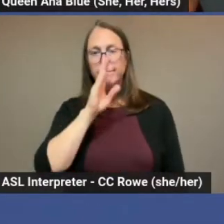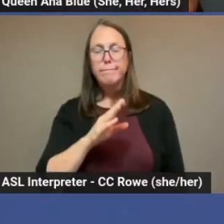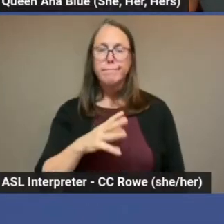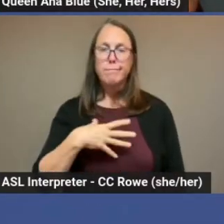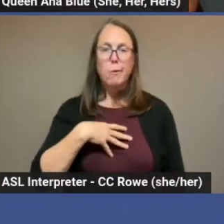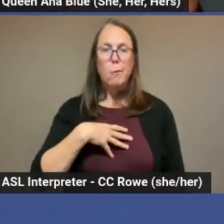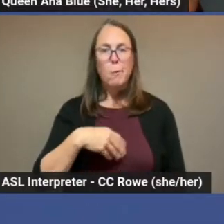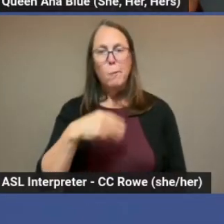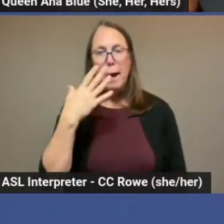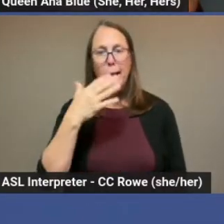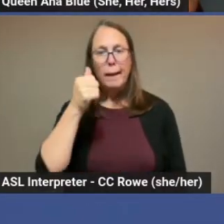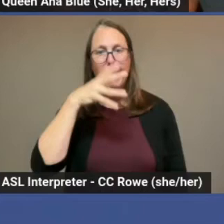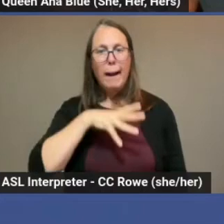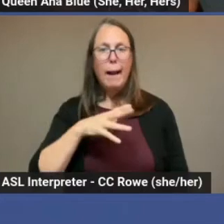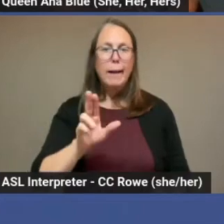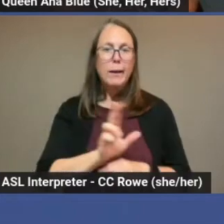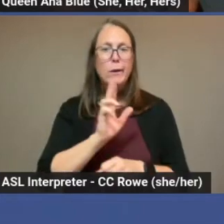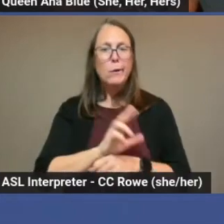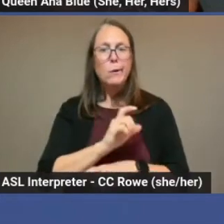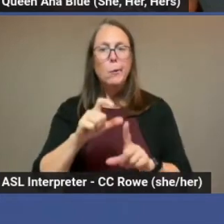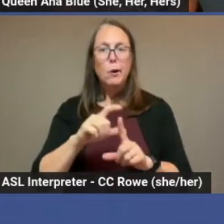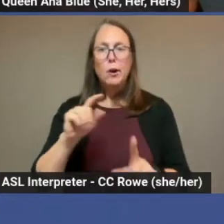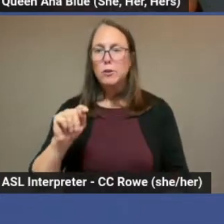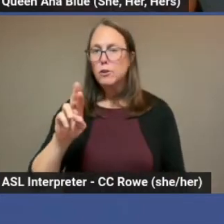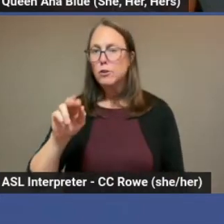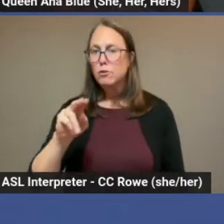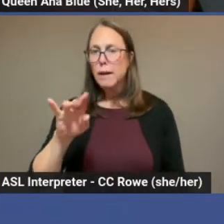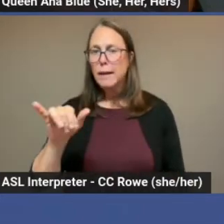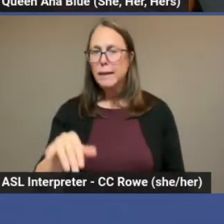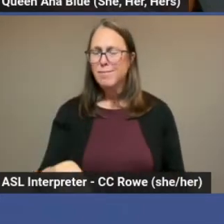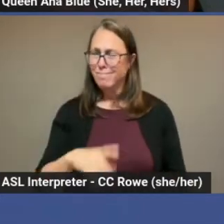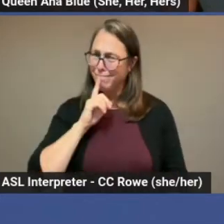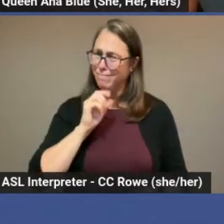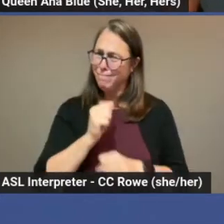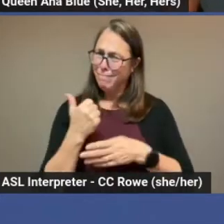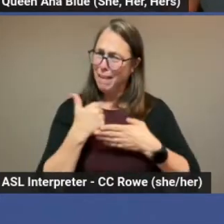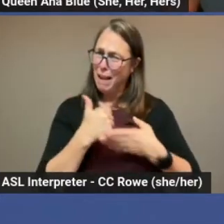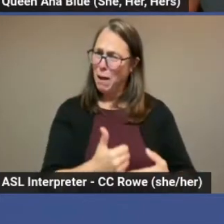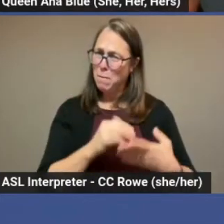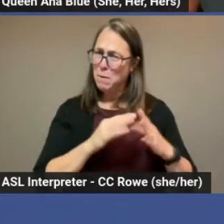around saying tranny. And it's like, again, are you helping the community?